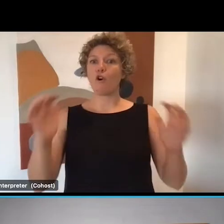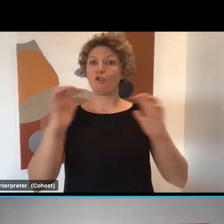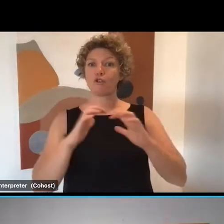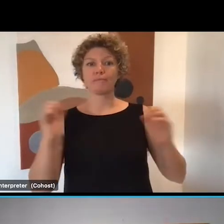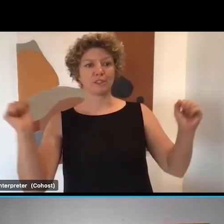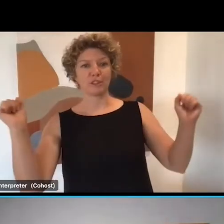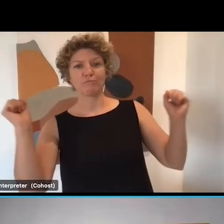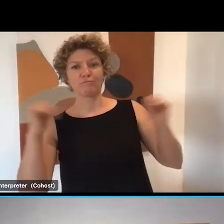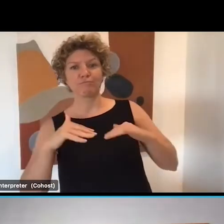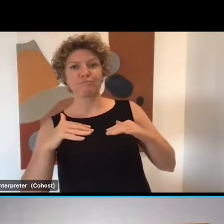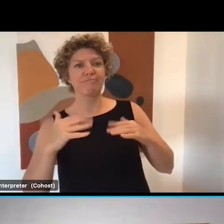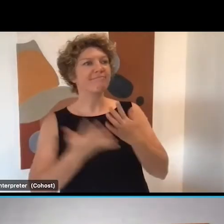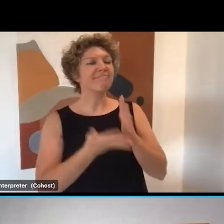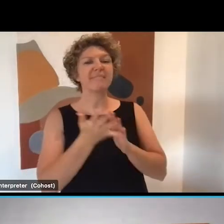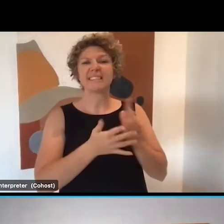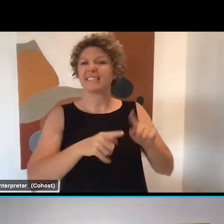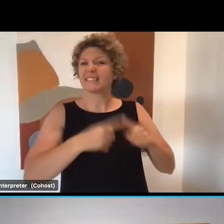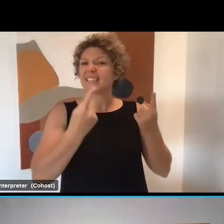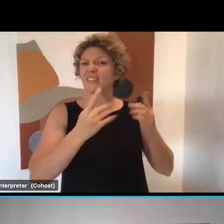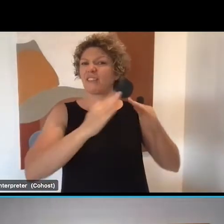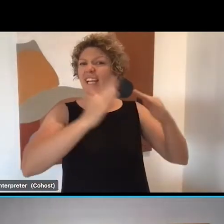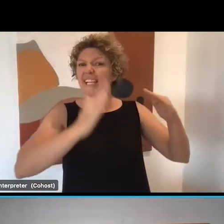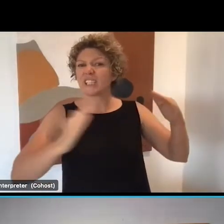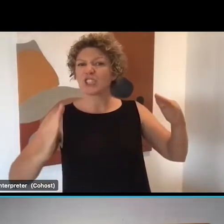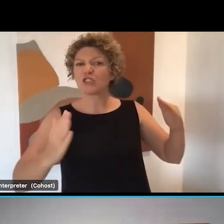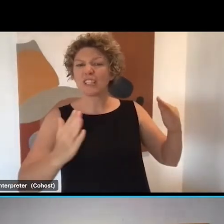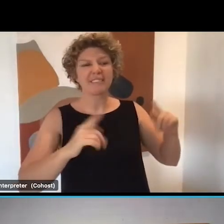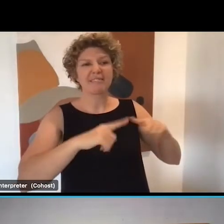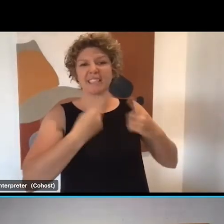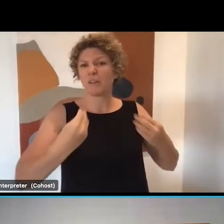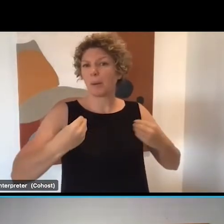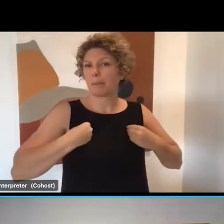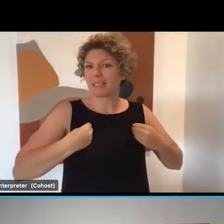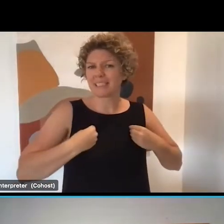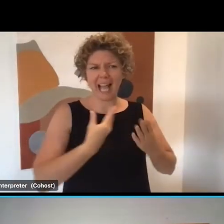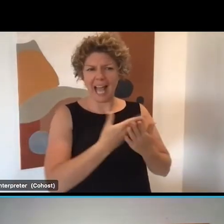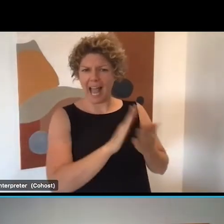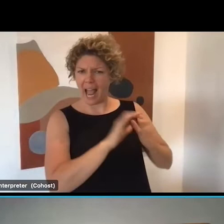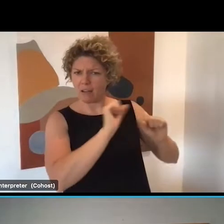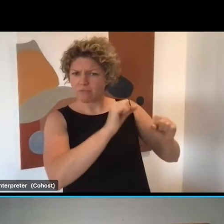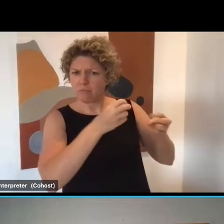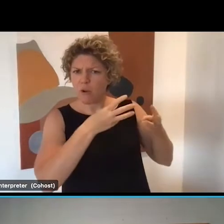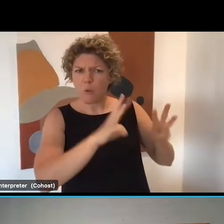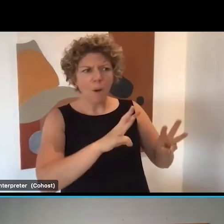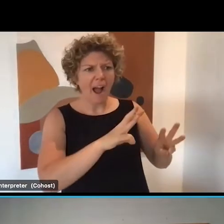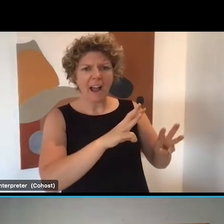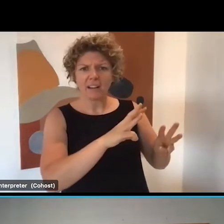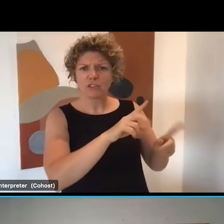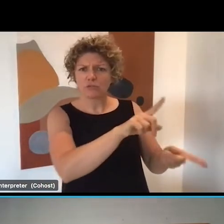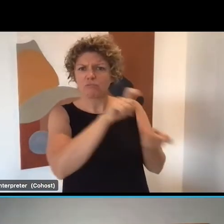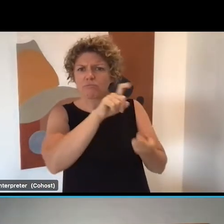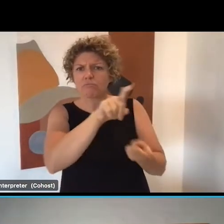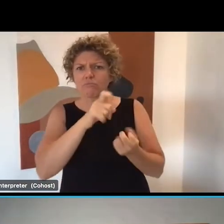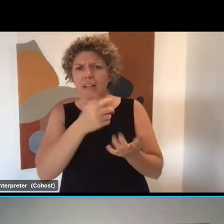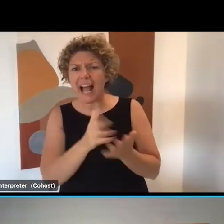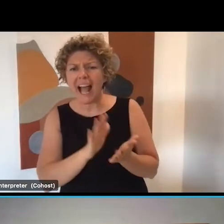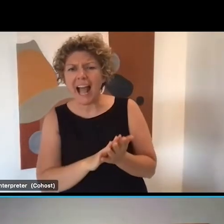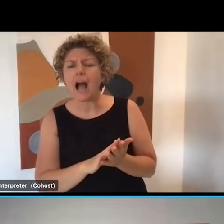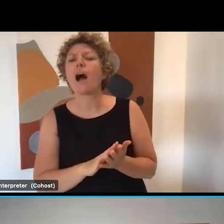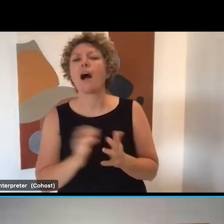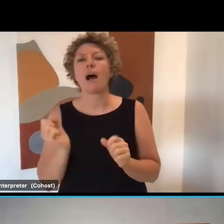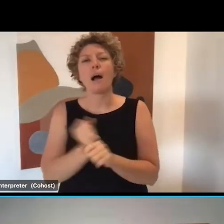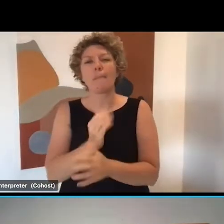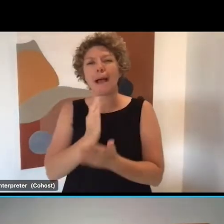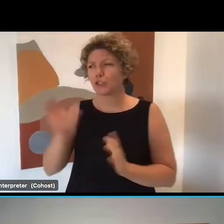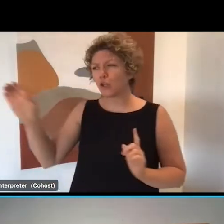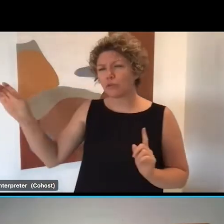from other industry areas on how they secure a workforce. Sometimes it is about our systems or people in the right places, like